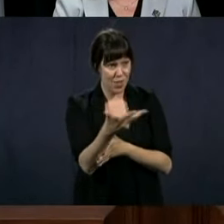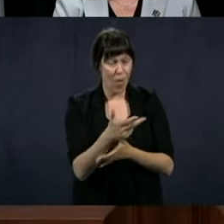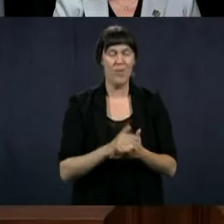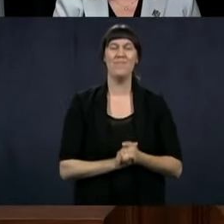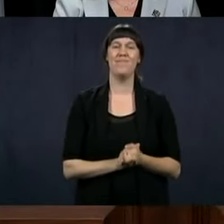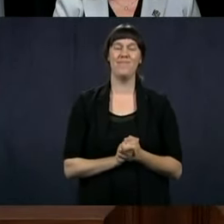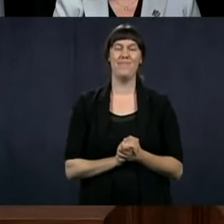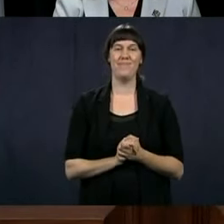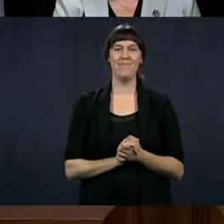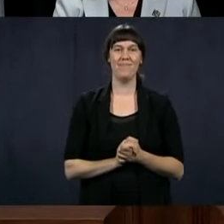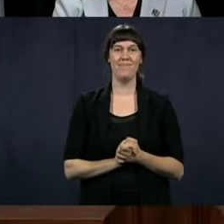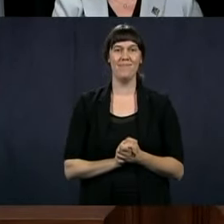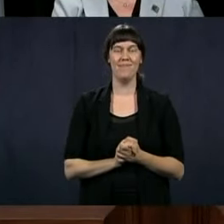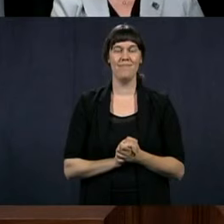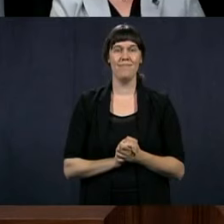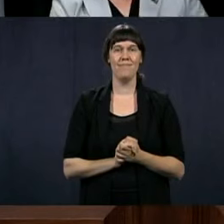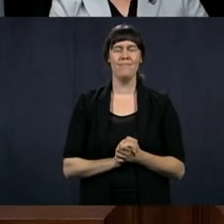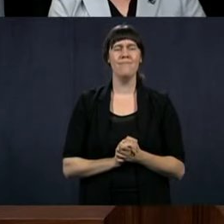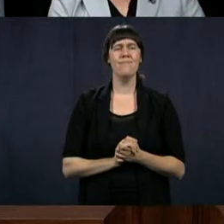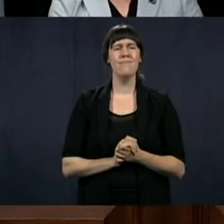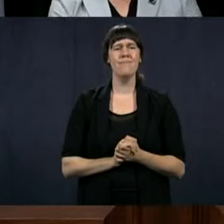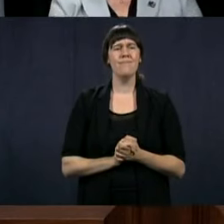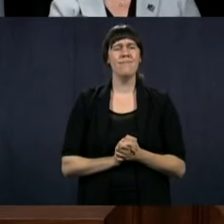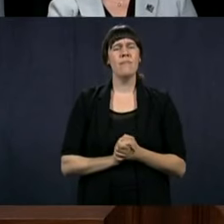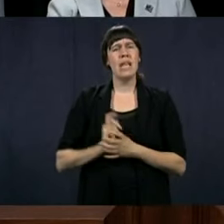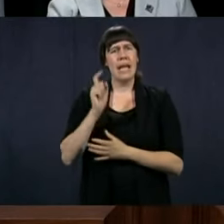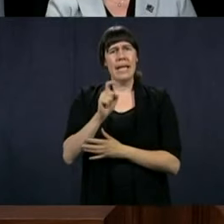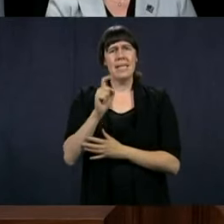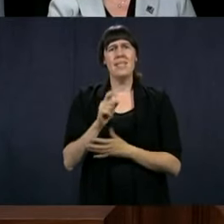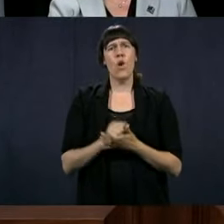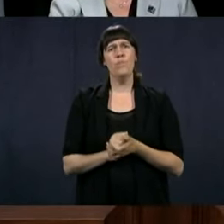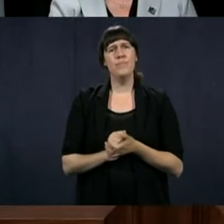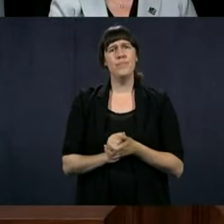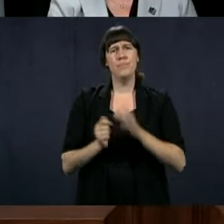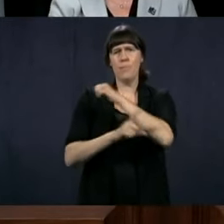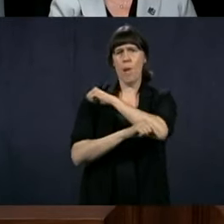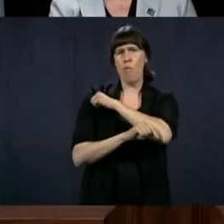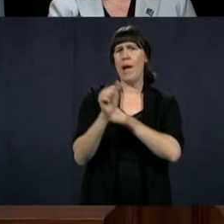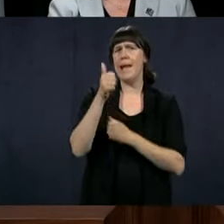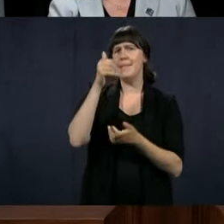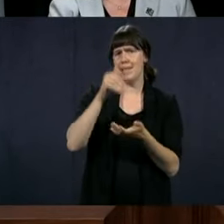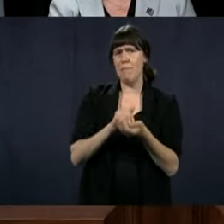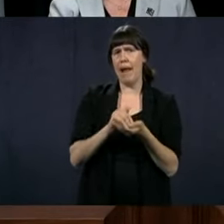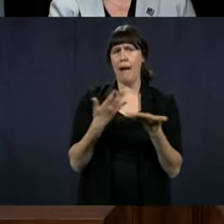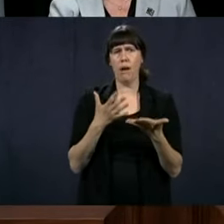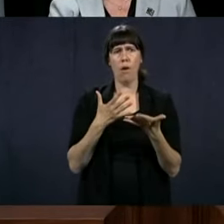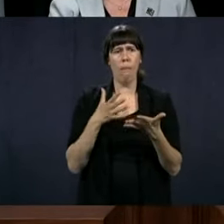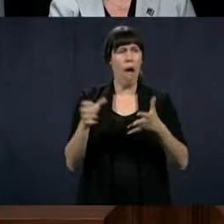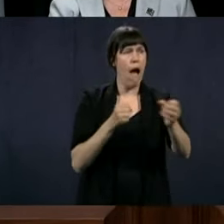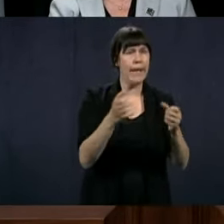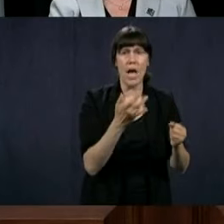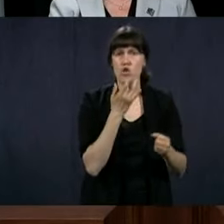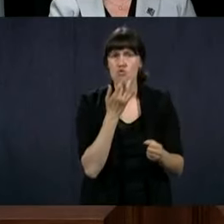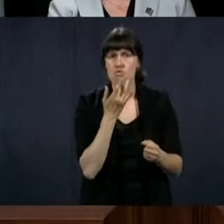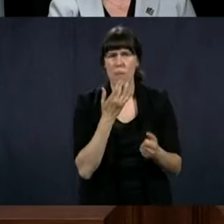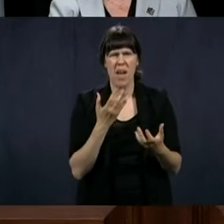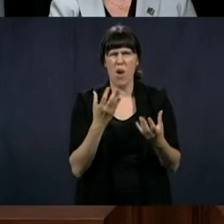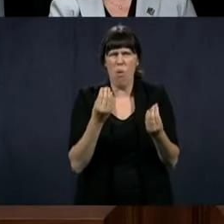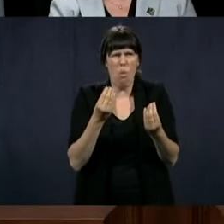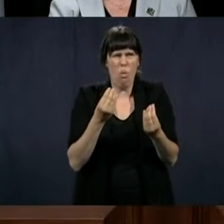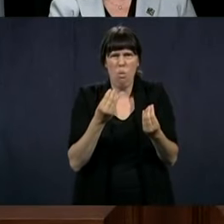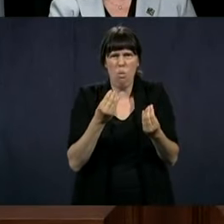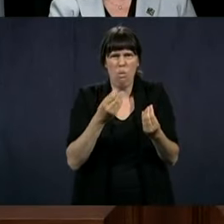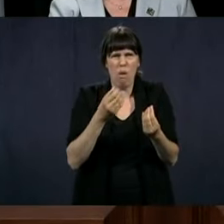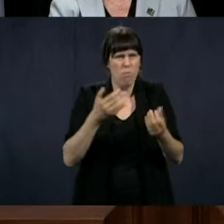Madam Minister, Mr. Arruda, where are you going to find those 10,000 people? Because I understand that you're saying that there's other